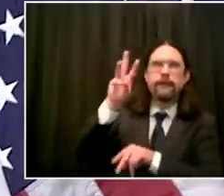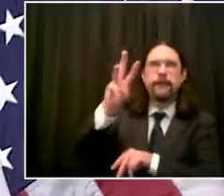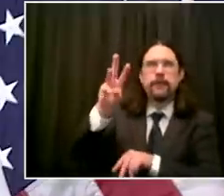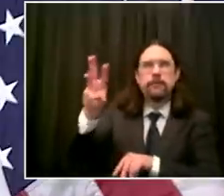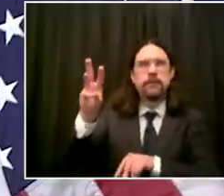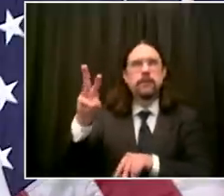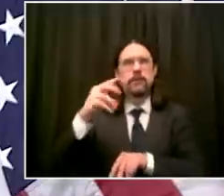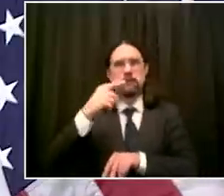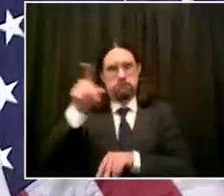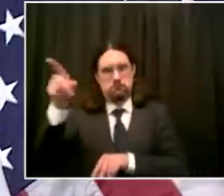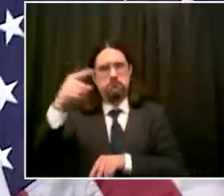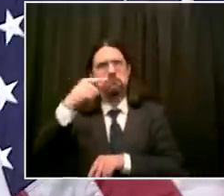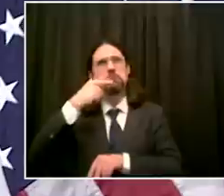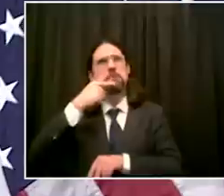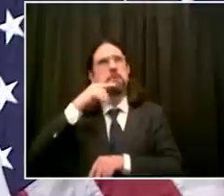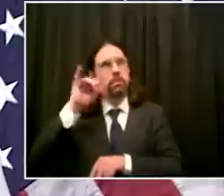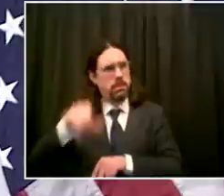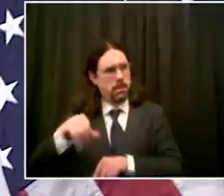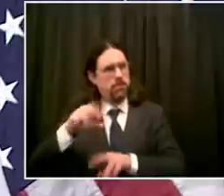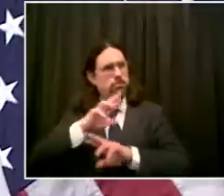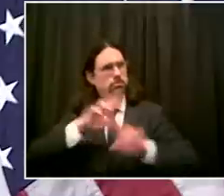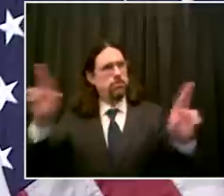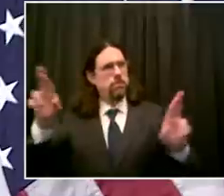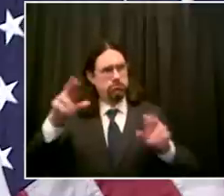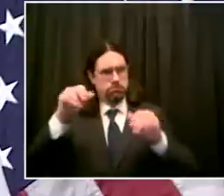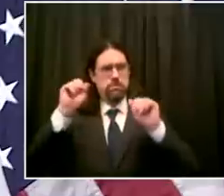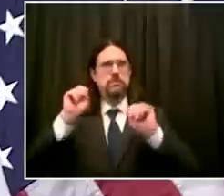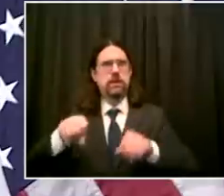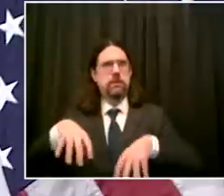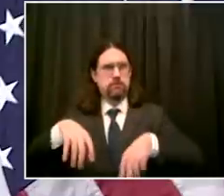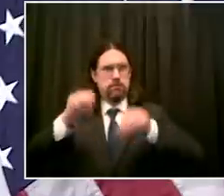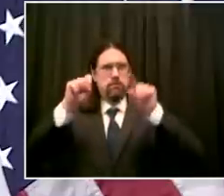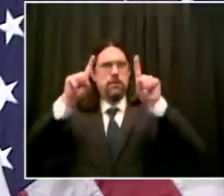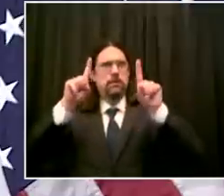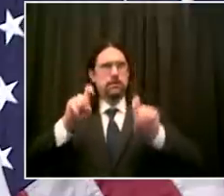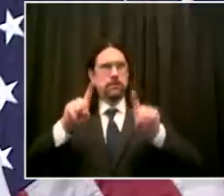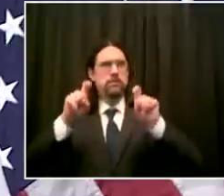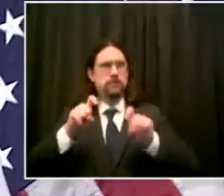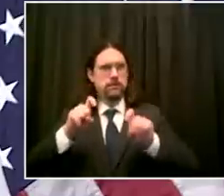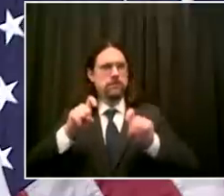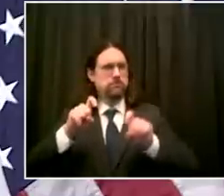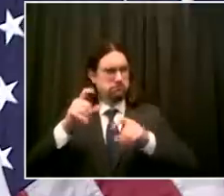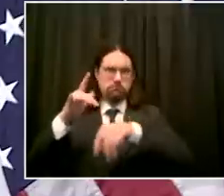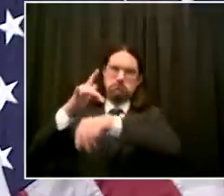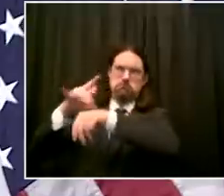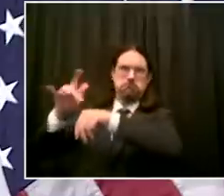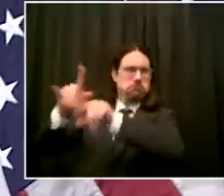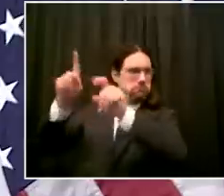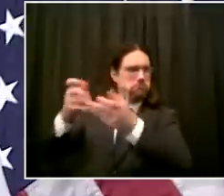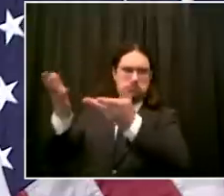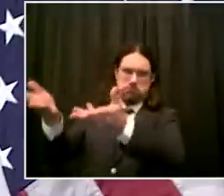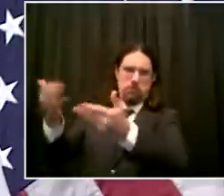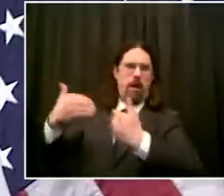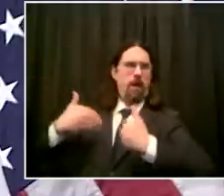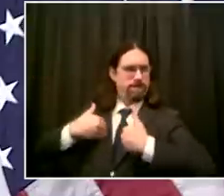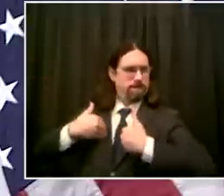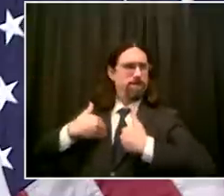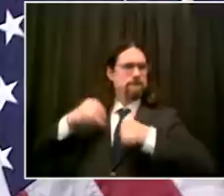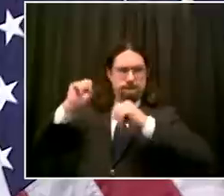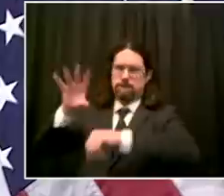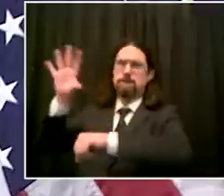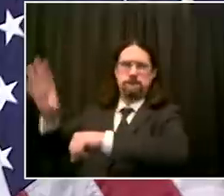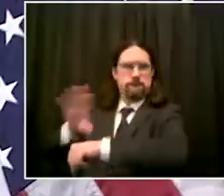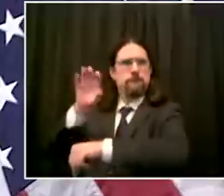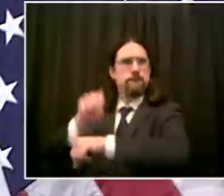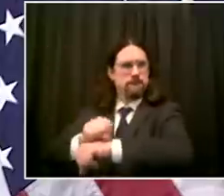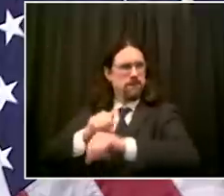what those numbers look like here in new york city uh do we know uh what the demand is versus